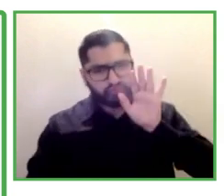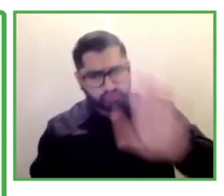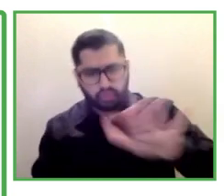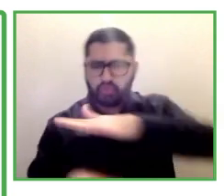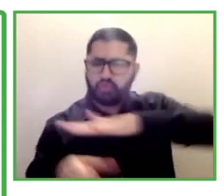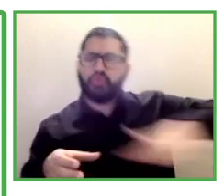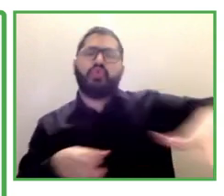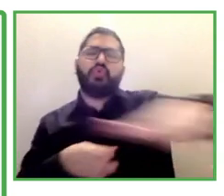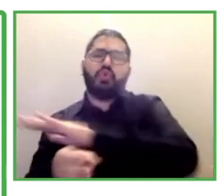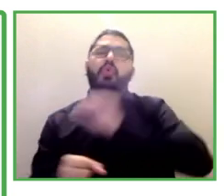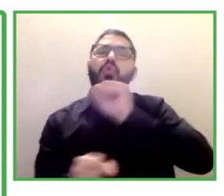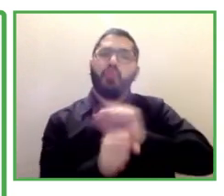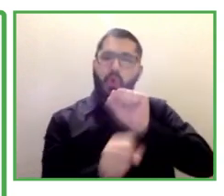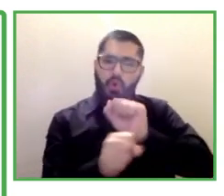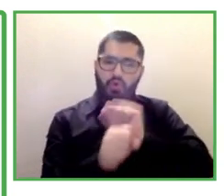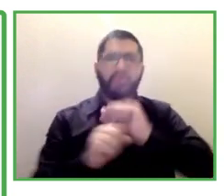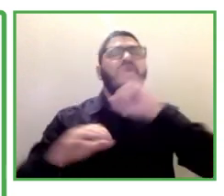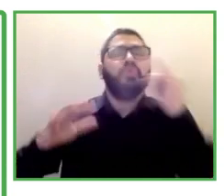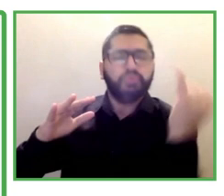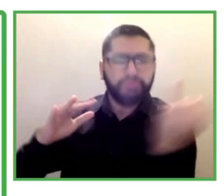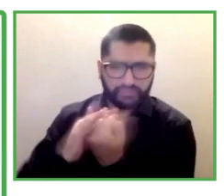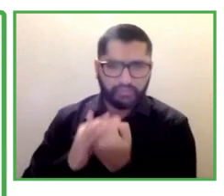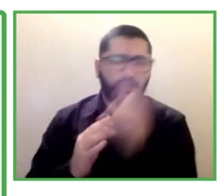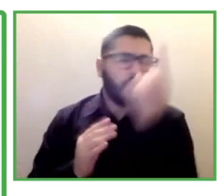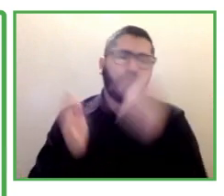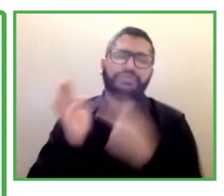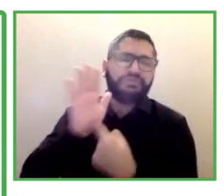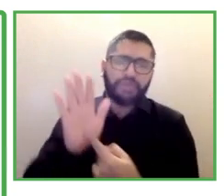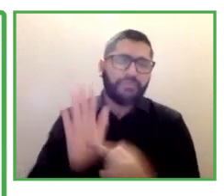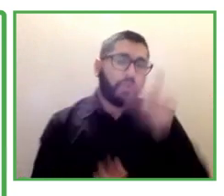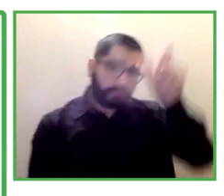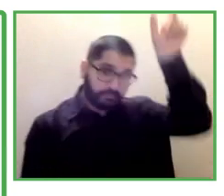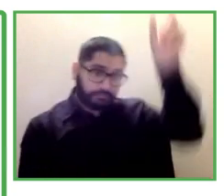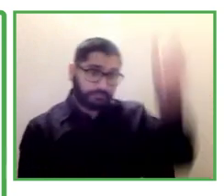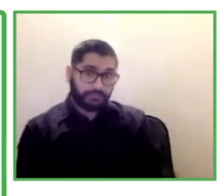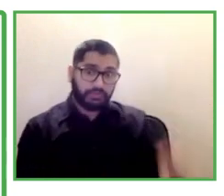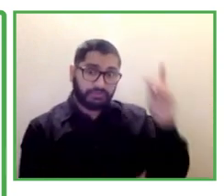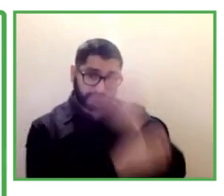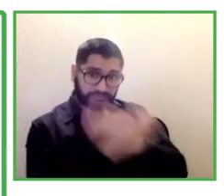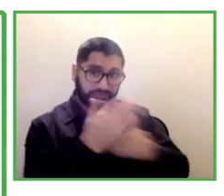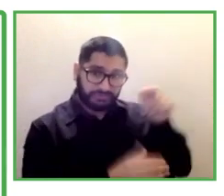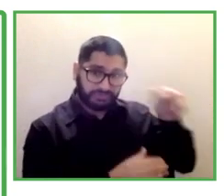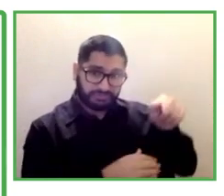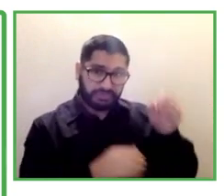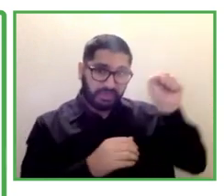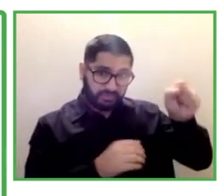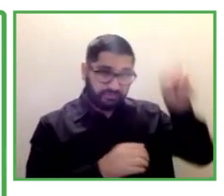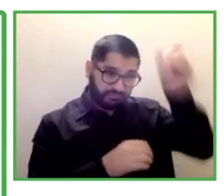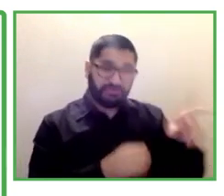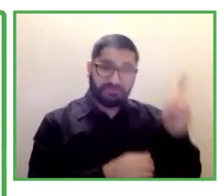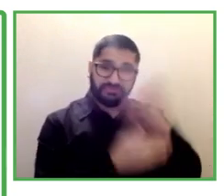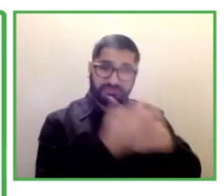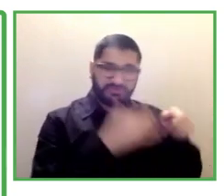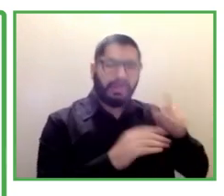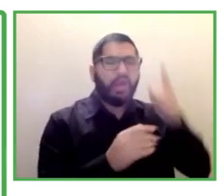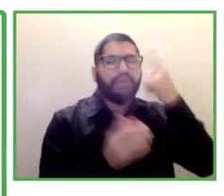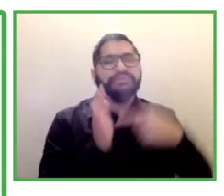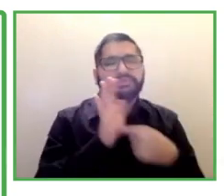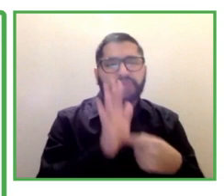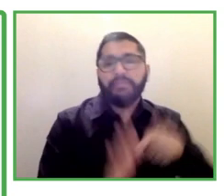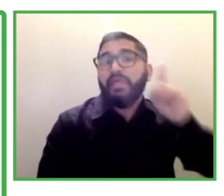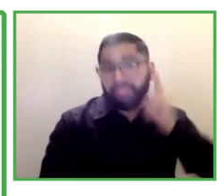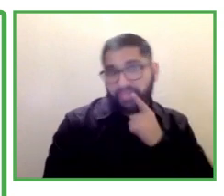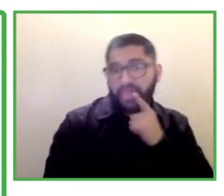gum in her mouth, the employee didn't understand what they were saying. All we needed to do is to communicate and to explain the